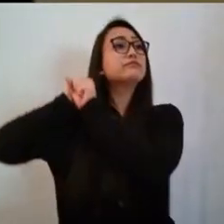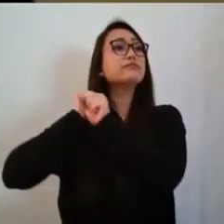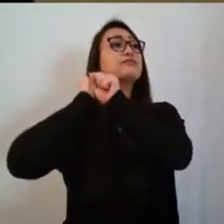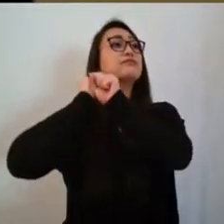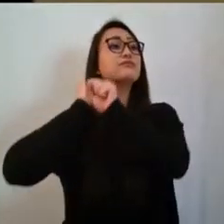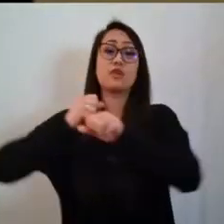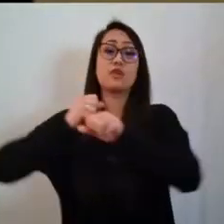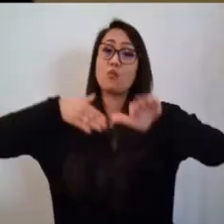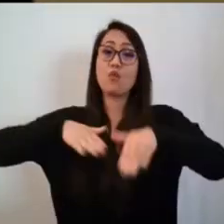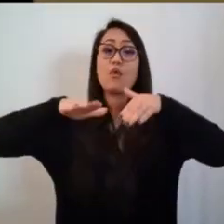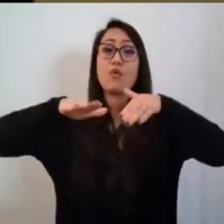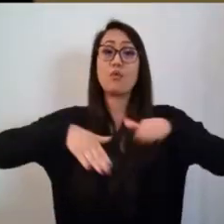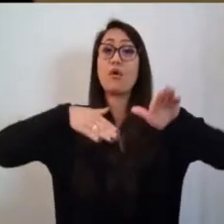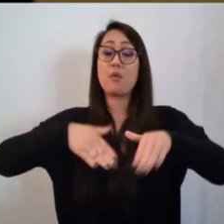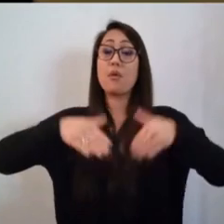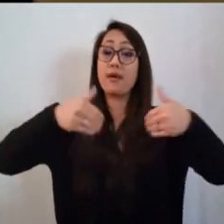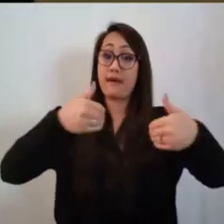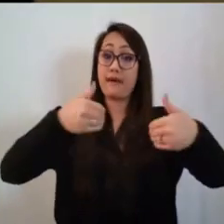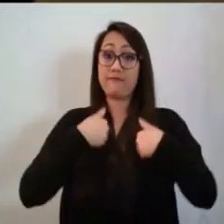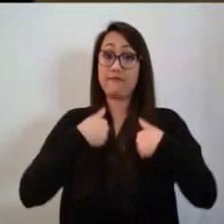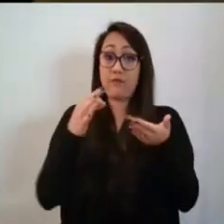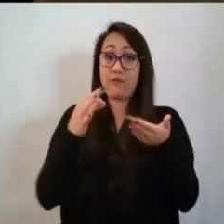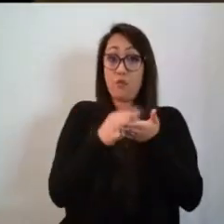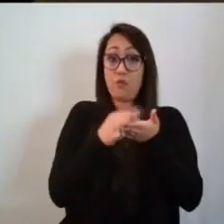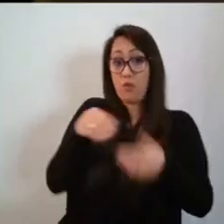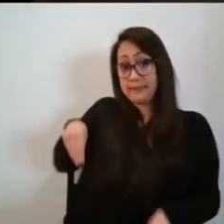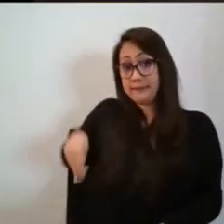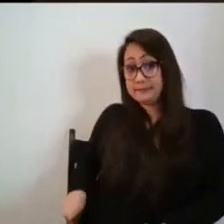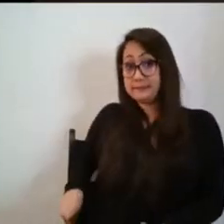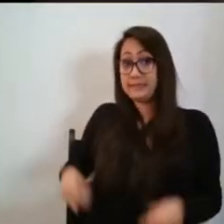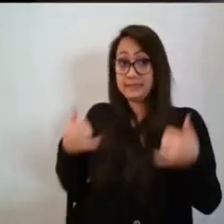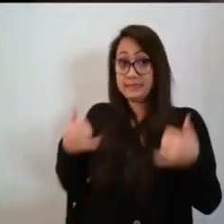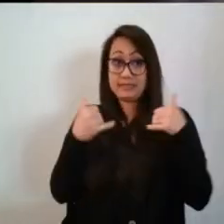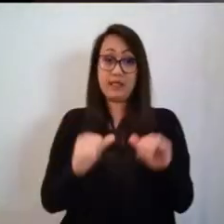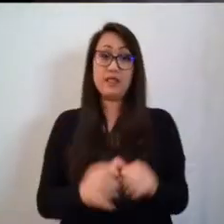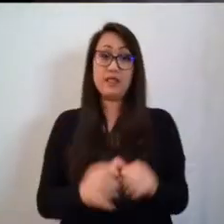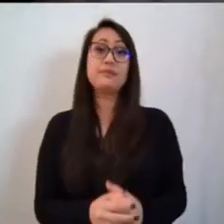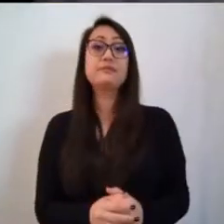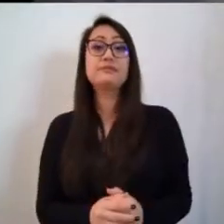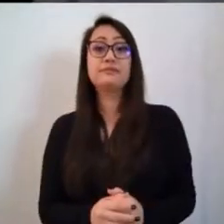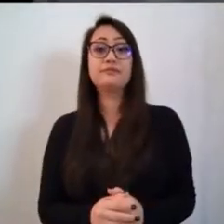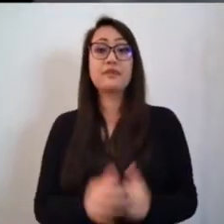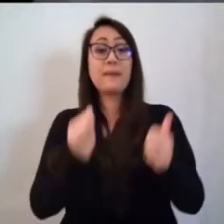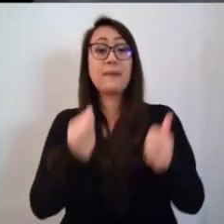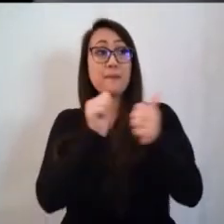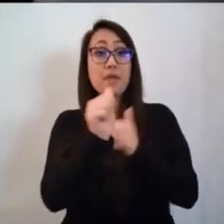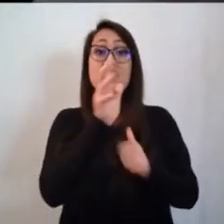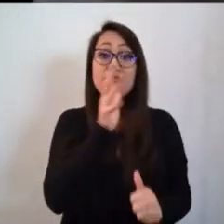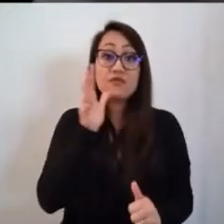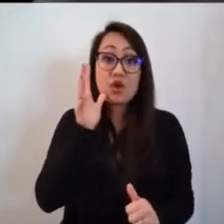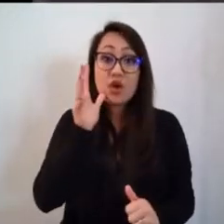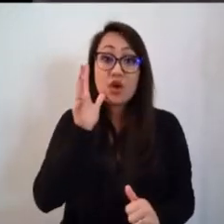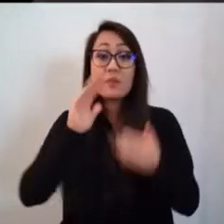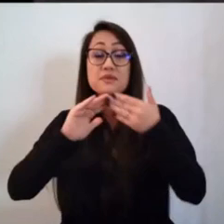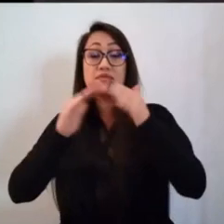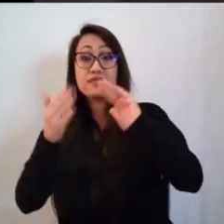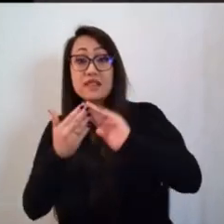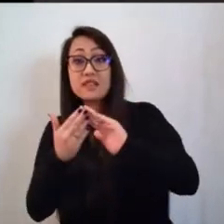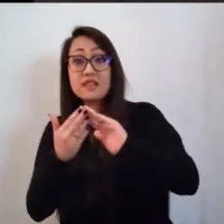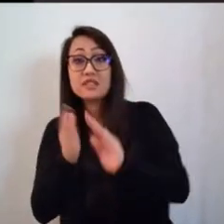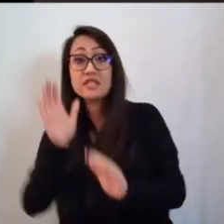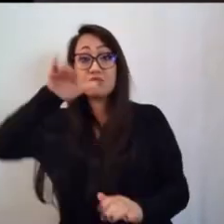still in his pockets, past farms and villages, over hills,